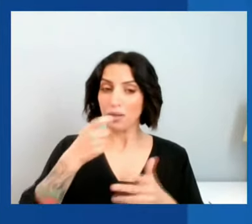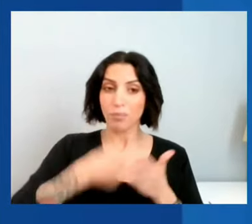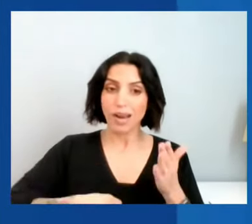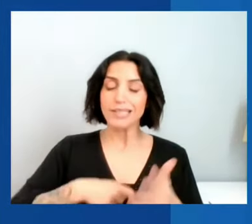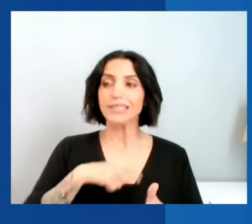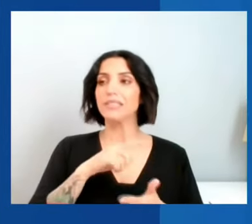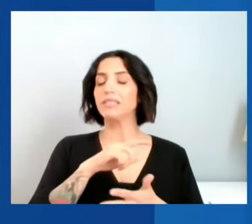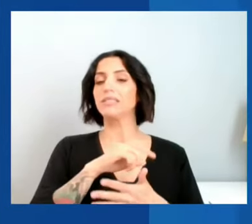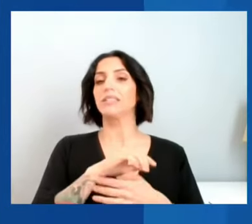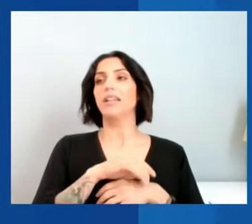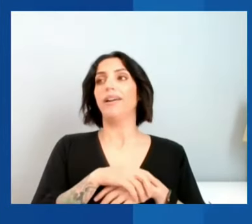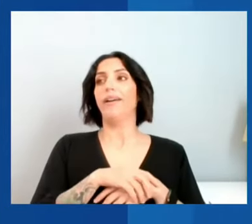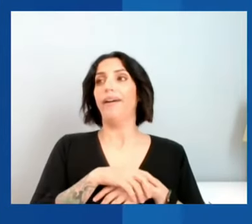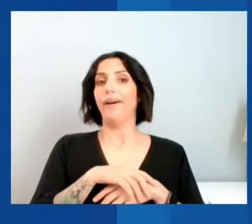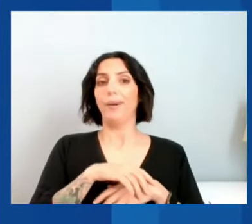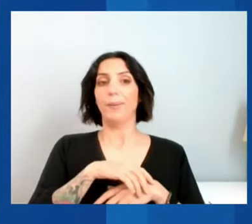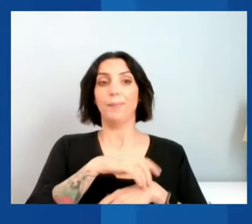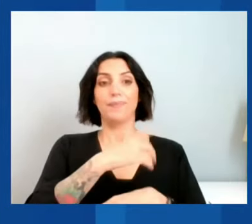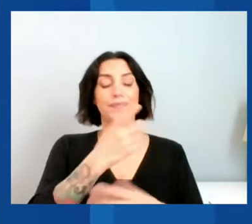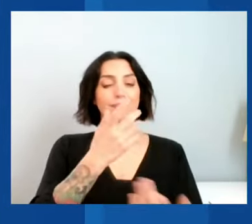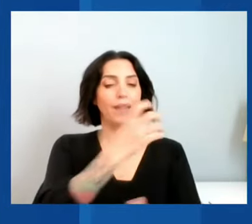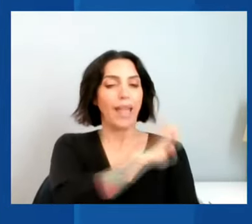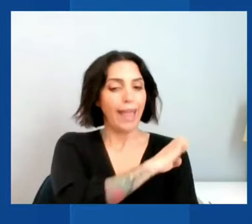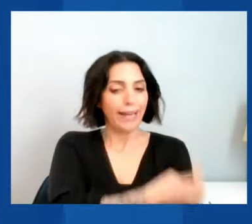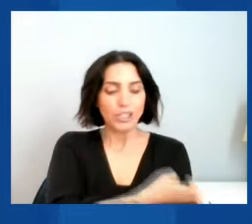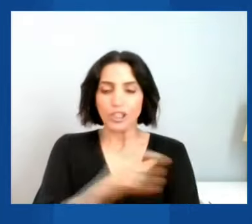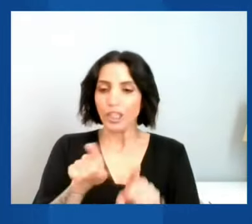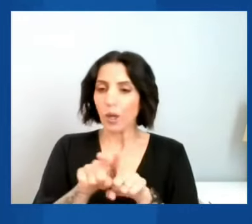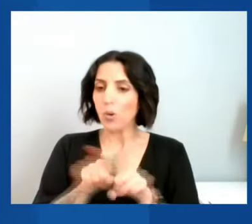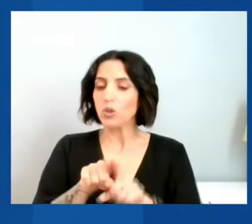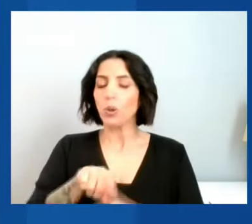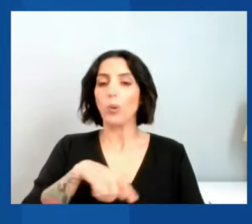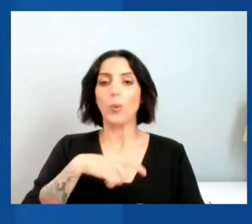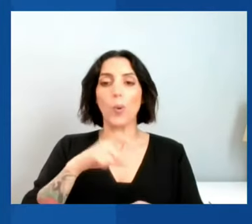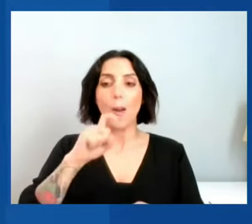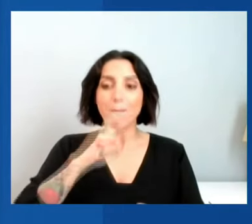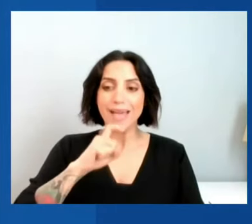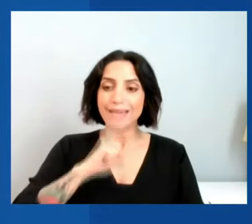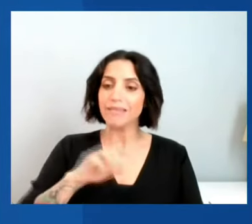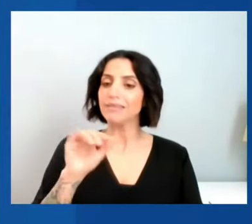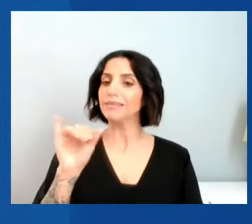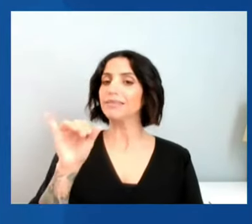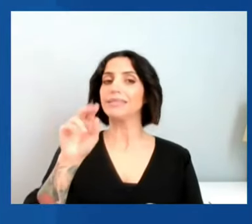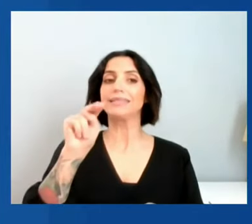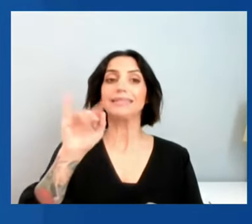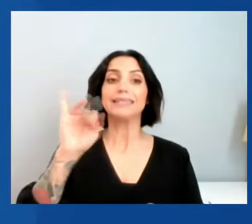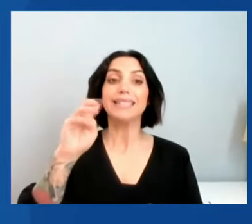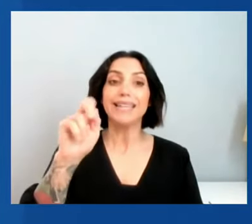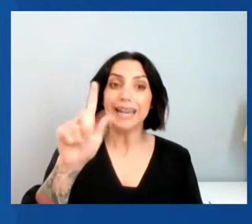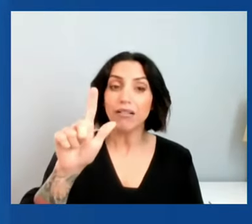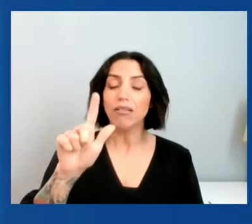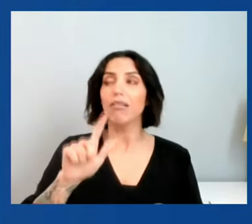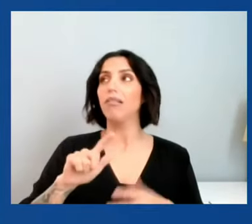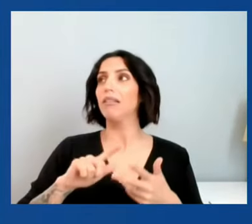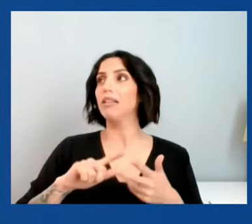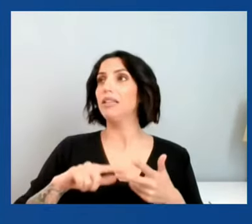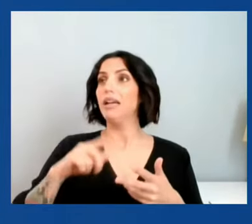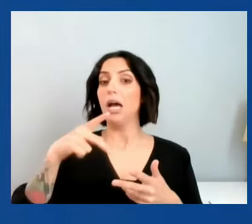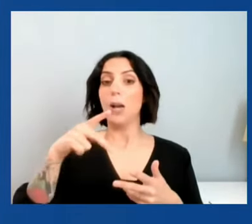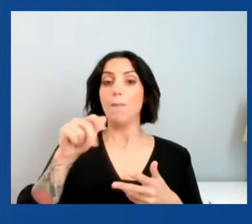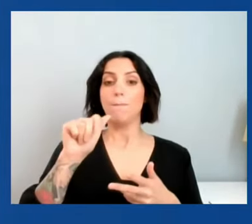Energy, also various metals, nickel, palladium we rely on that can,